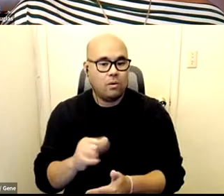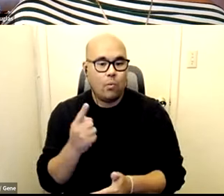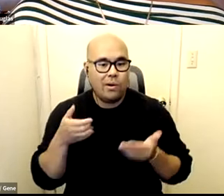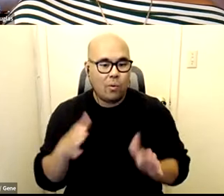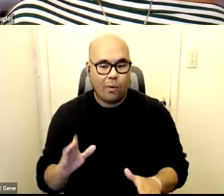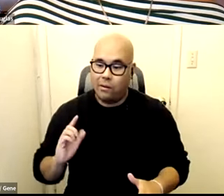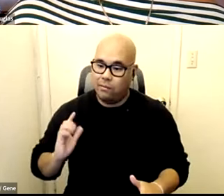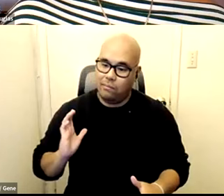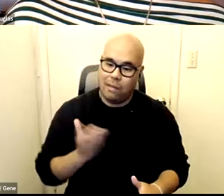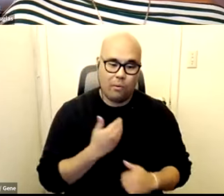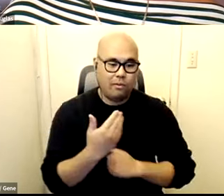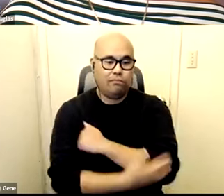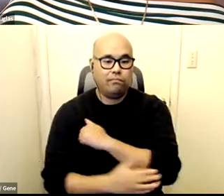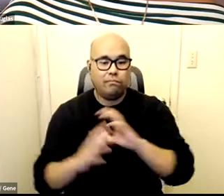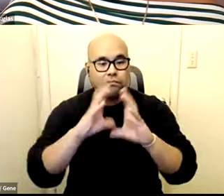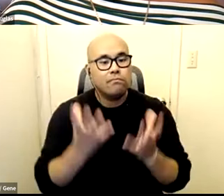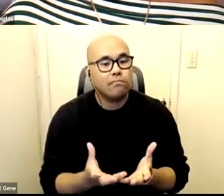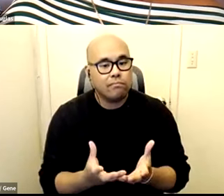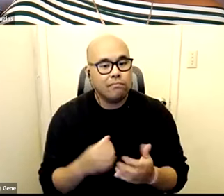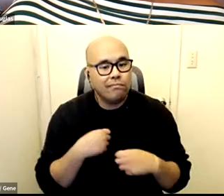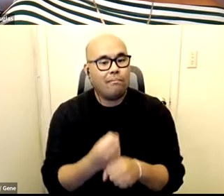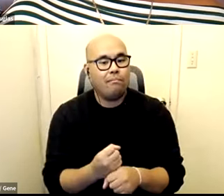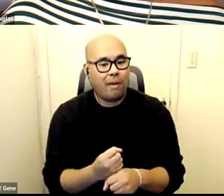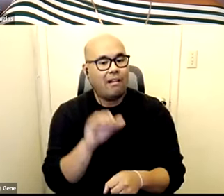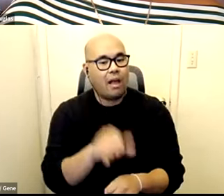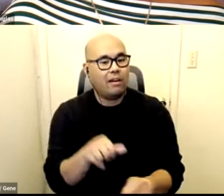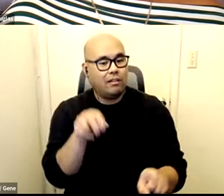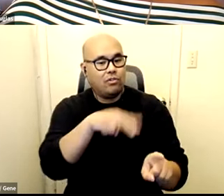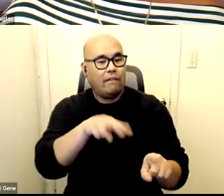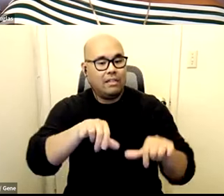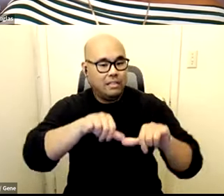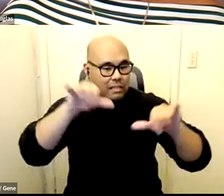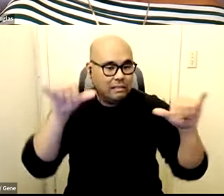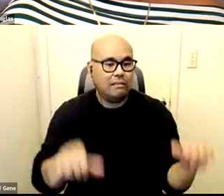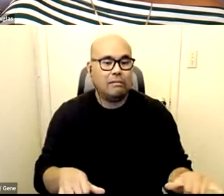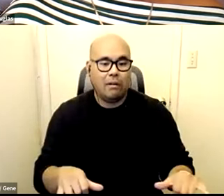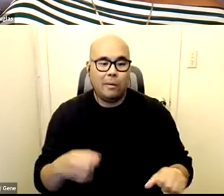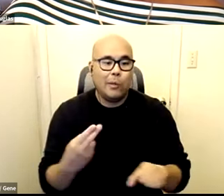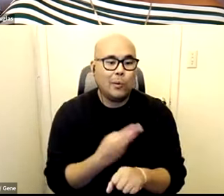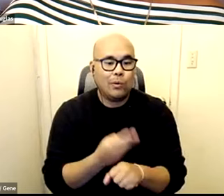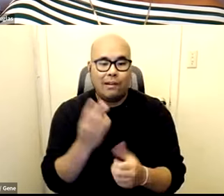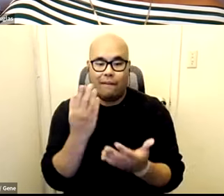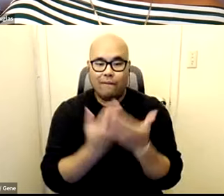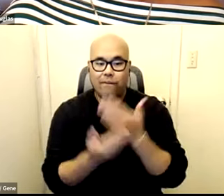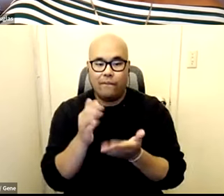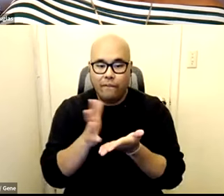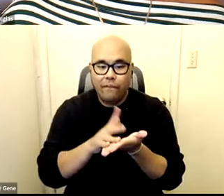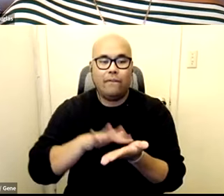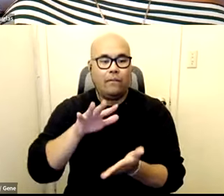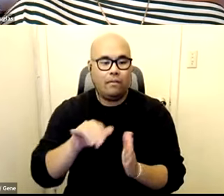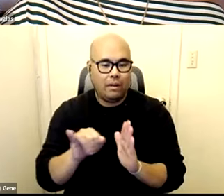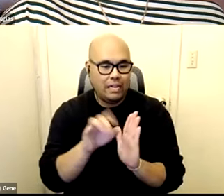a country created a surveillance system, a surveillance system using fingerprint identification.